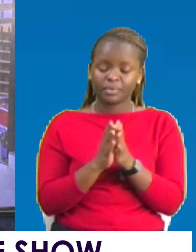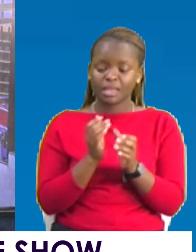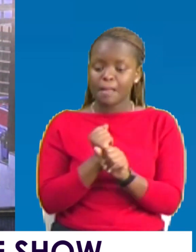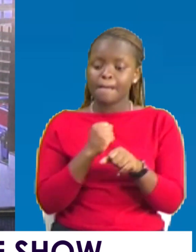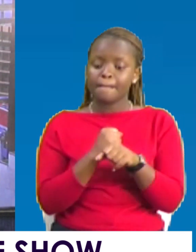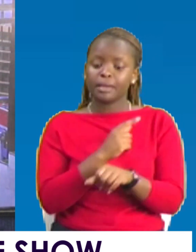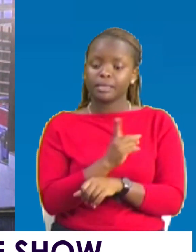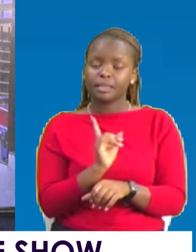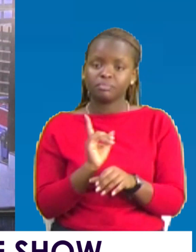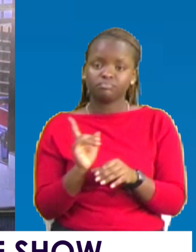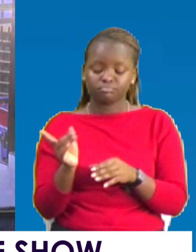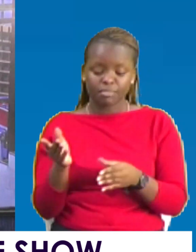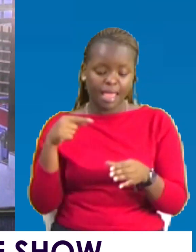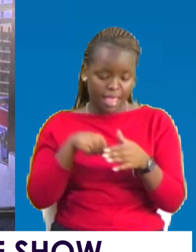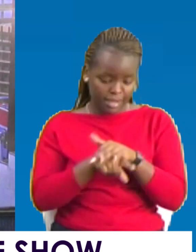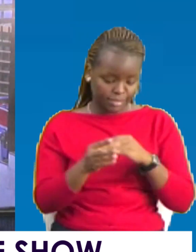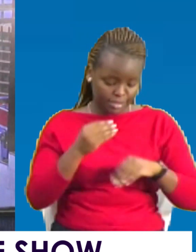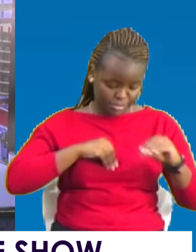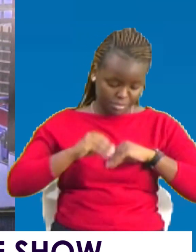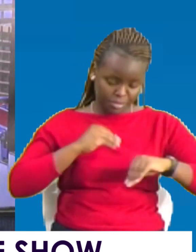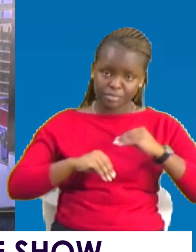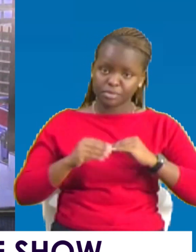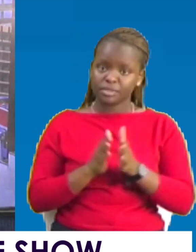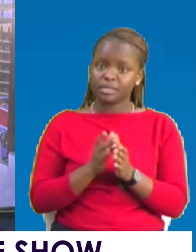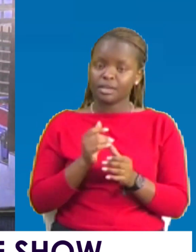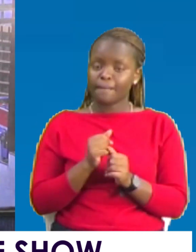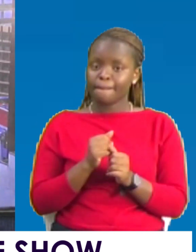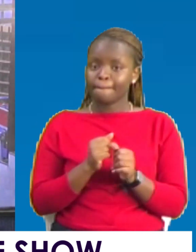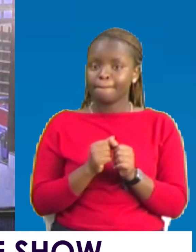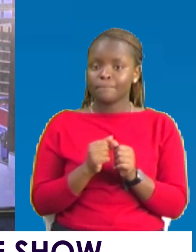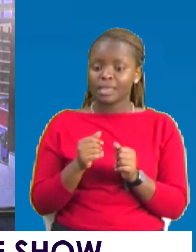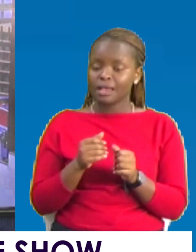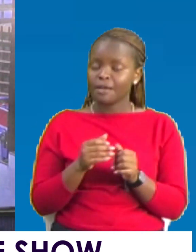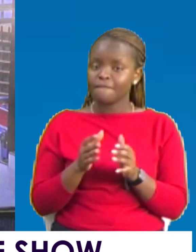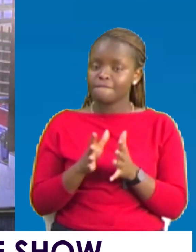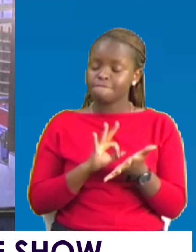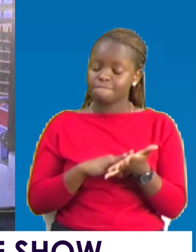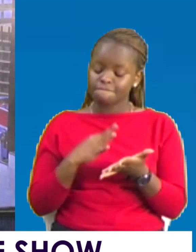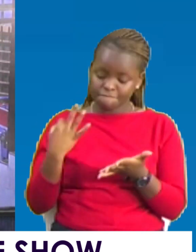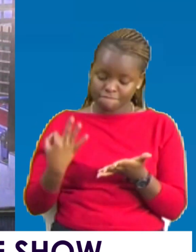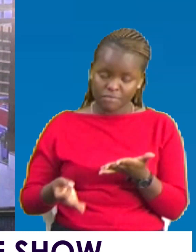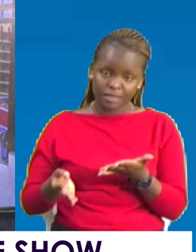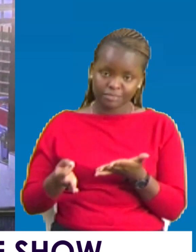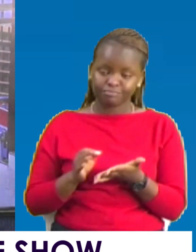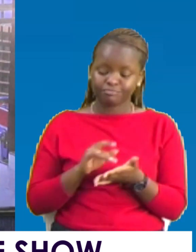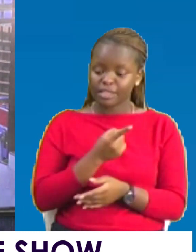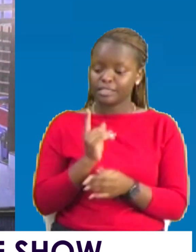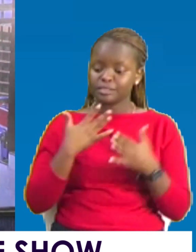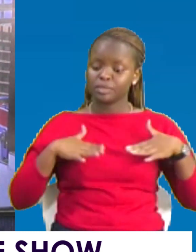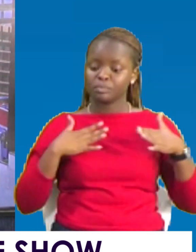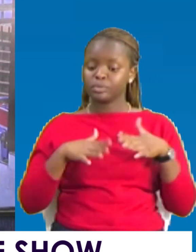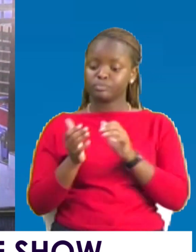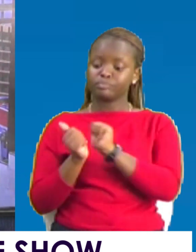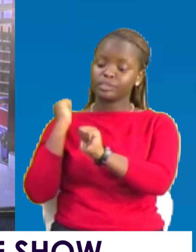get into corruption. And strife. And lack of focus. And these people will be denied the opportunity